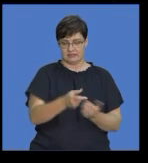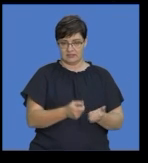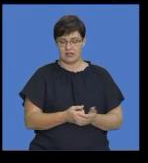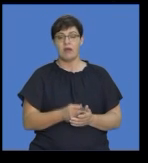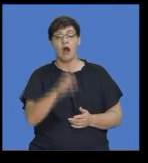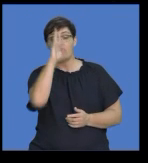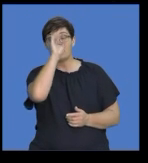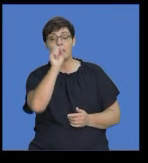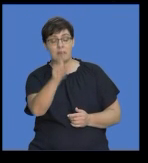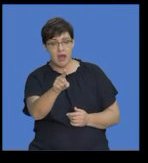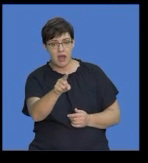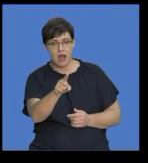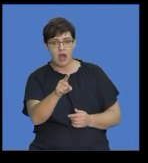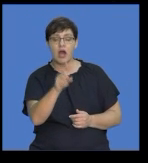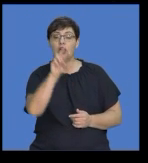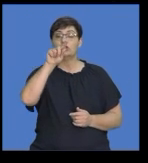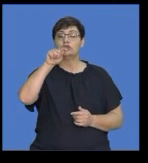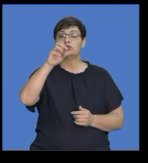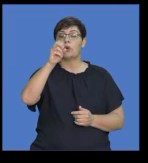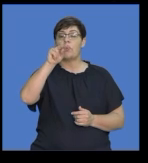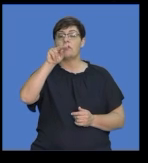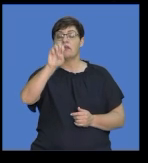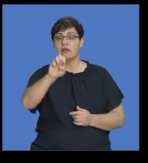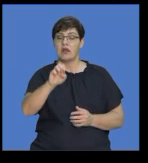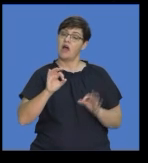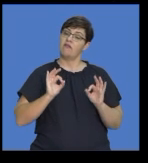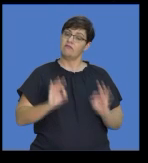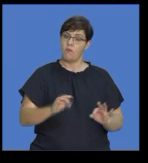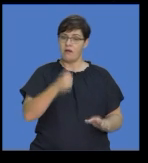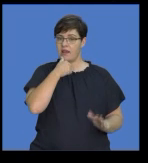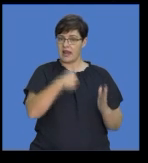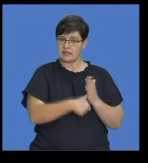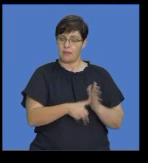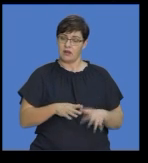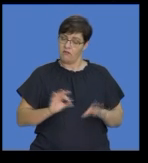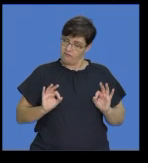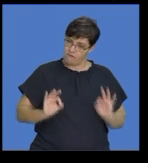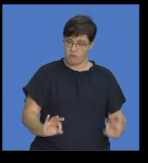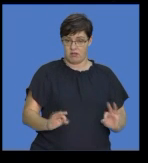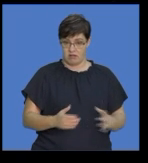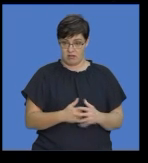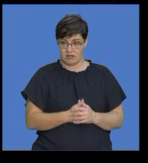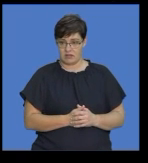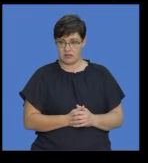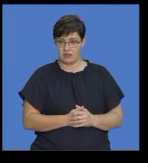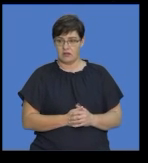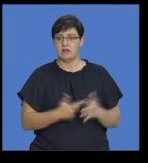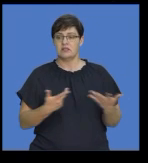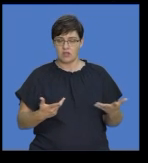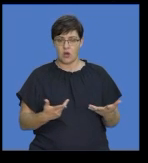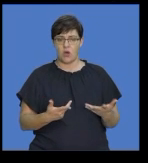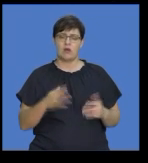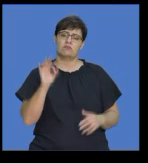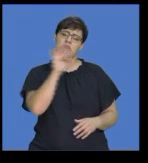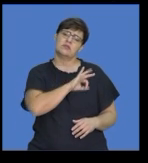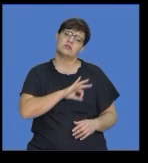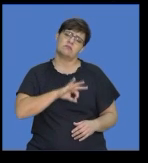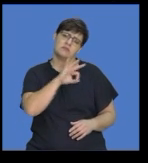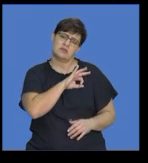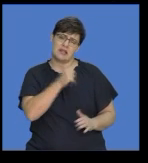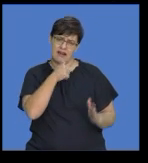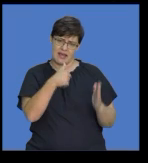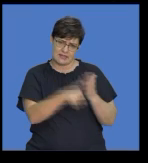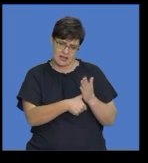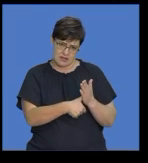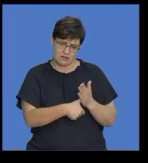but always remember the tone in a formal letter is formal, okay? Then a letter of sympathy. You